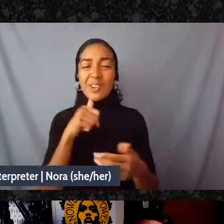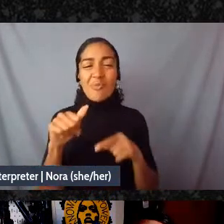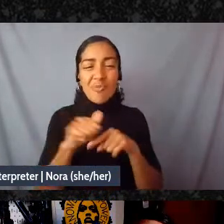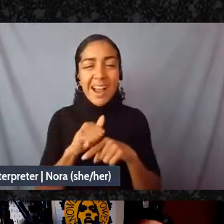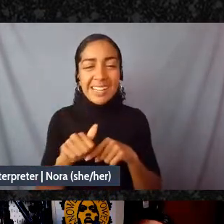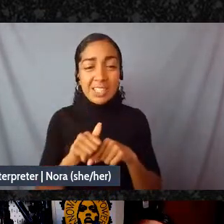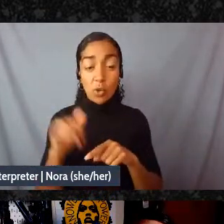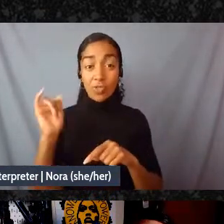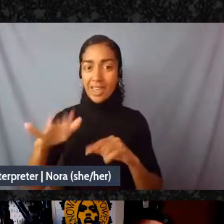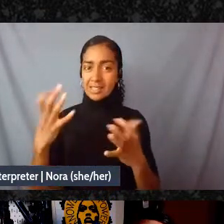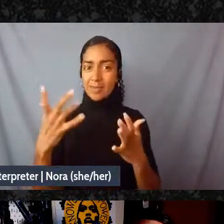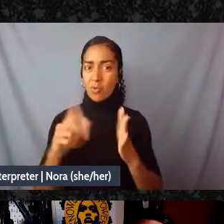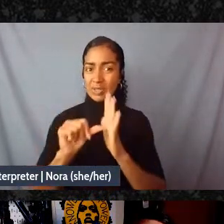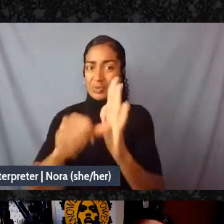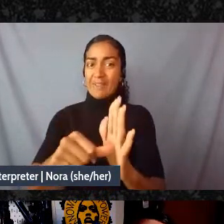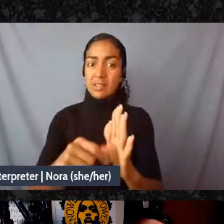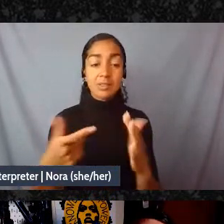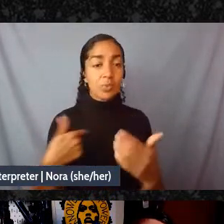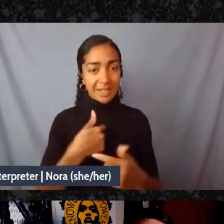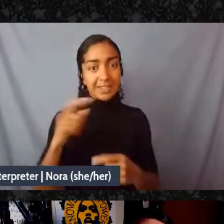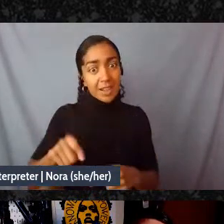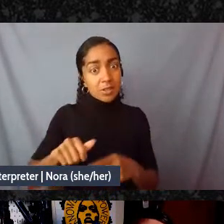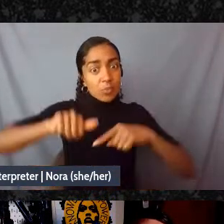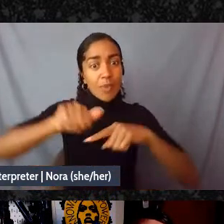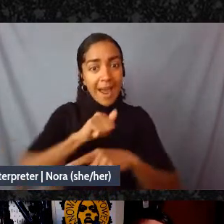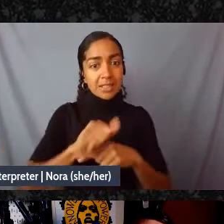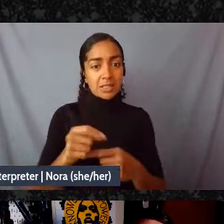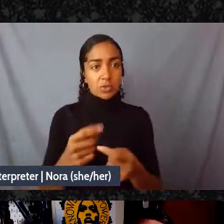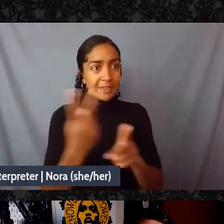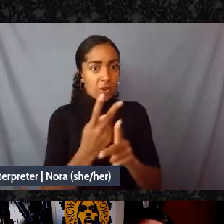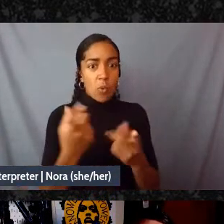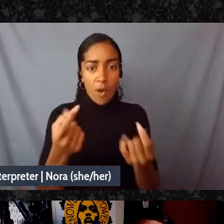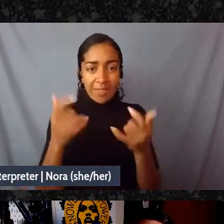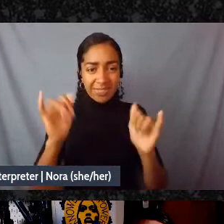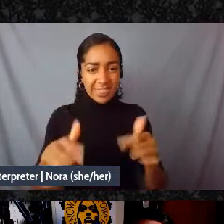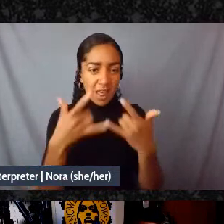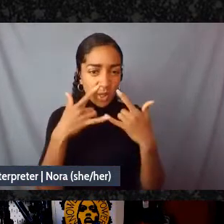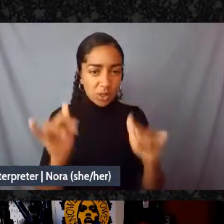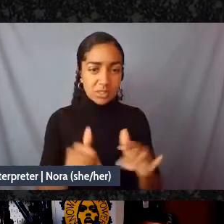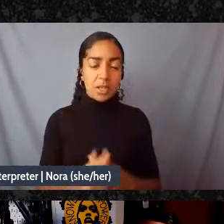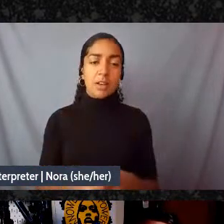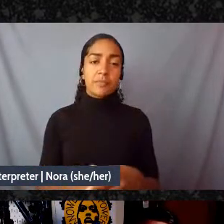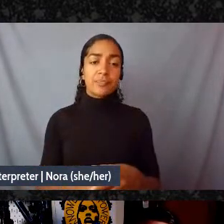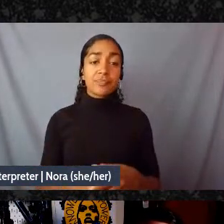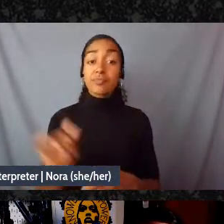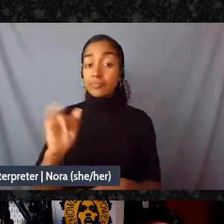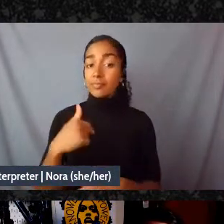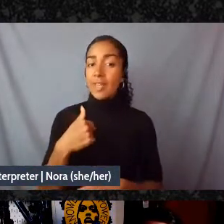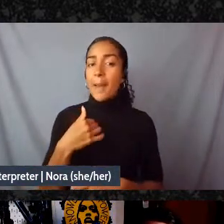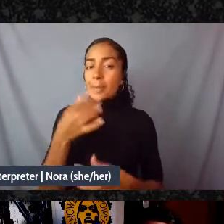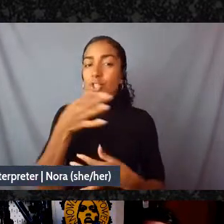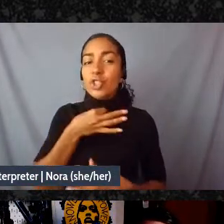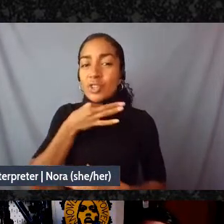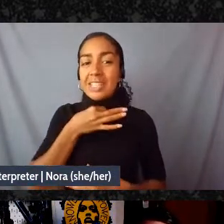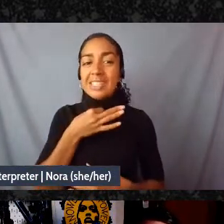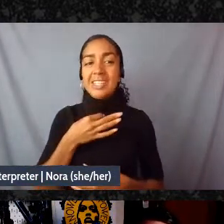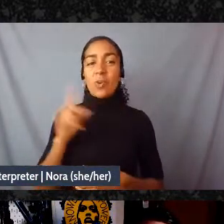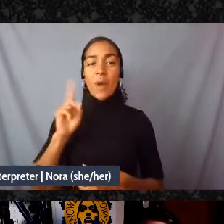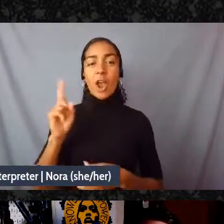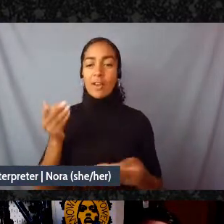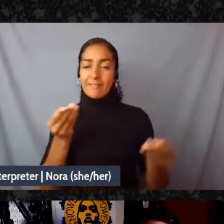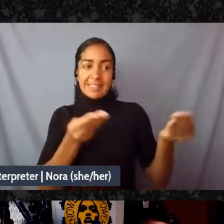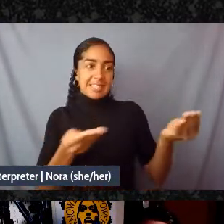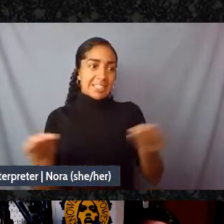bring attention to and then I'm really curious about where facilitation enters this you know that's my evangelism